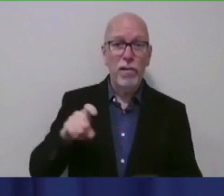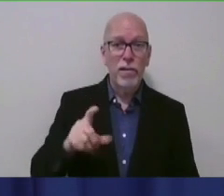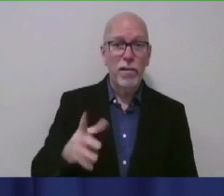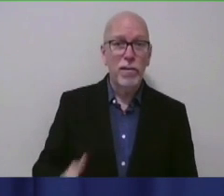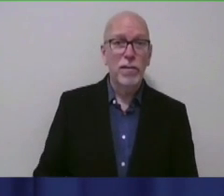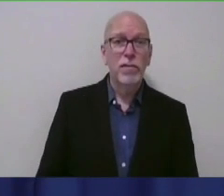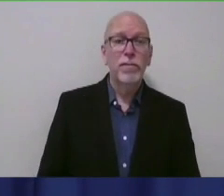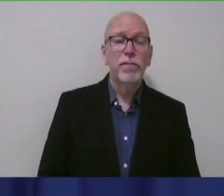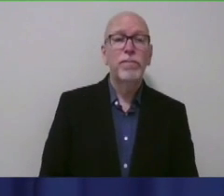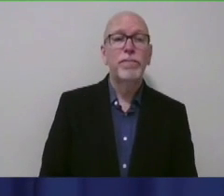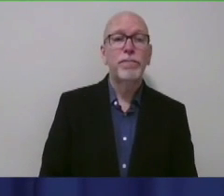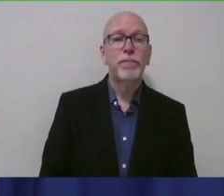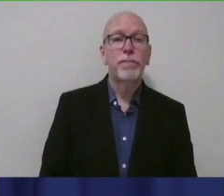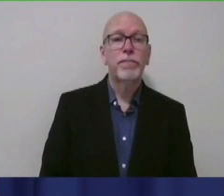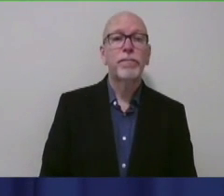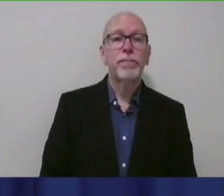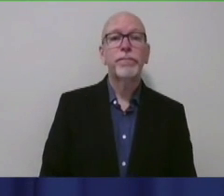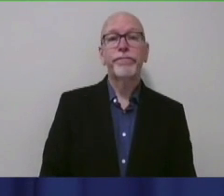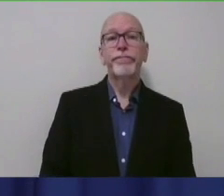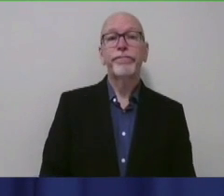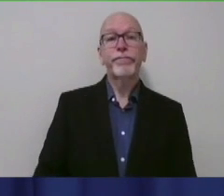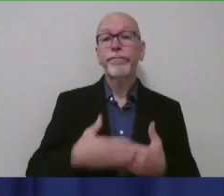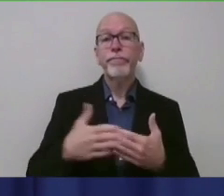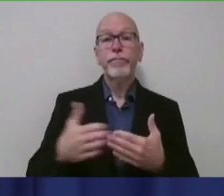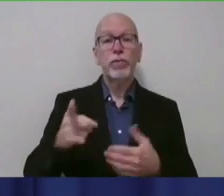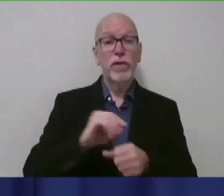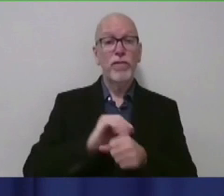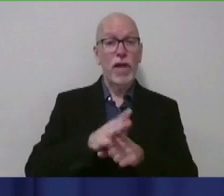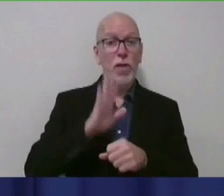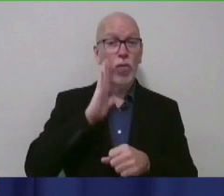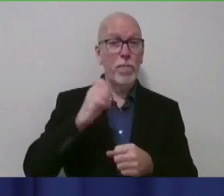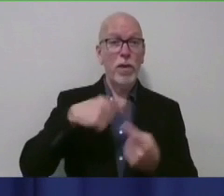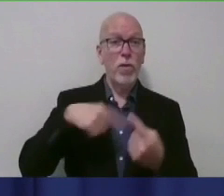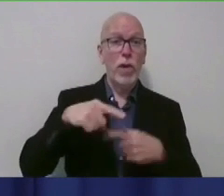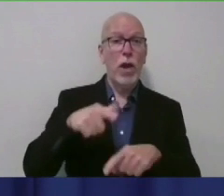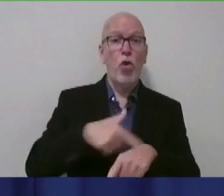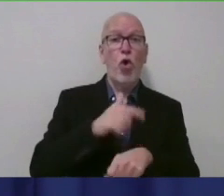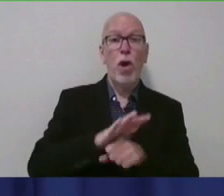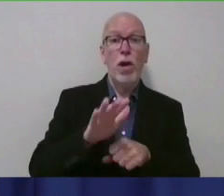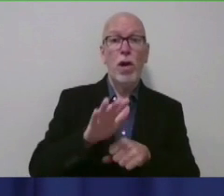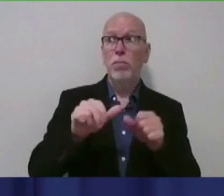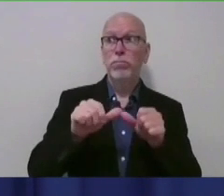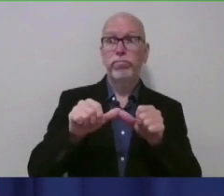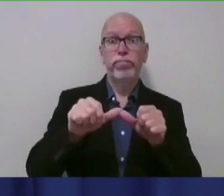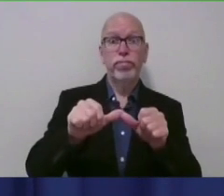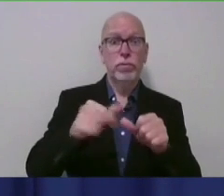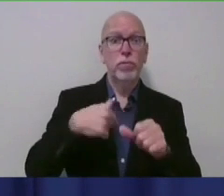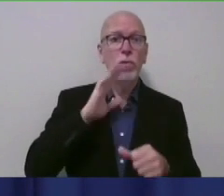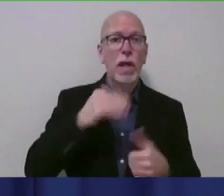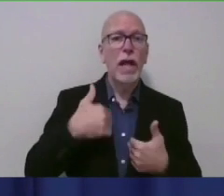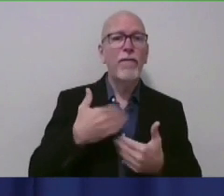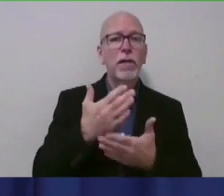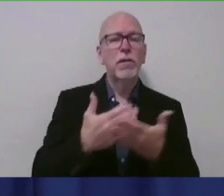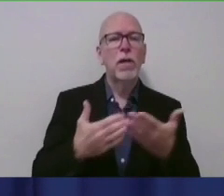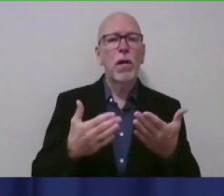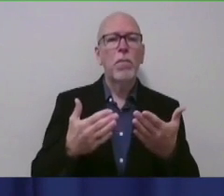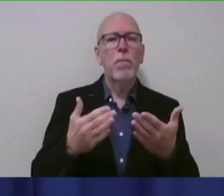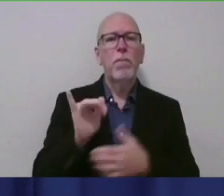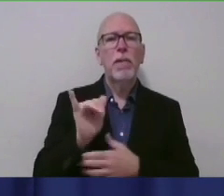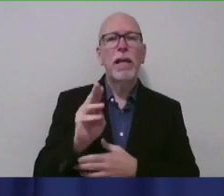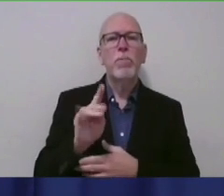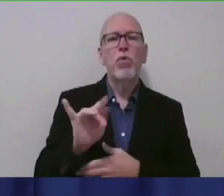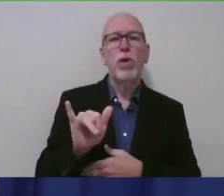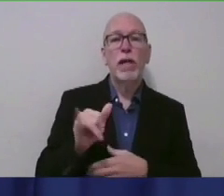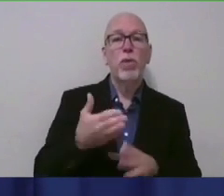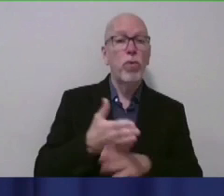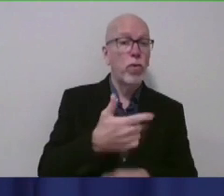Well, eventually the virus will have been around in some form long enough that we will have some underlying immunity, whether that's from vaccine